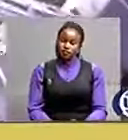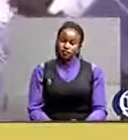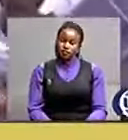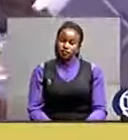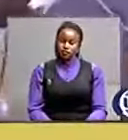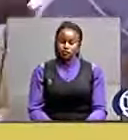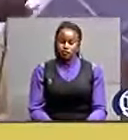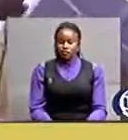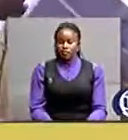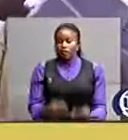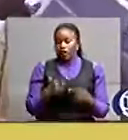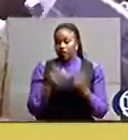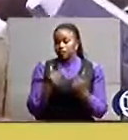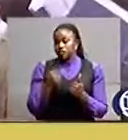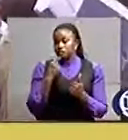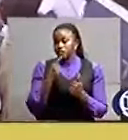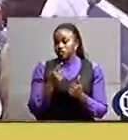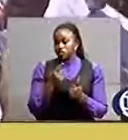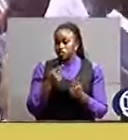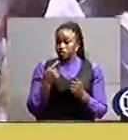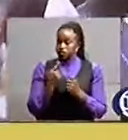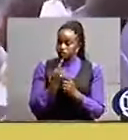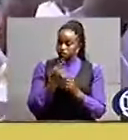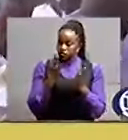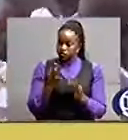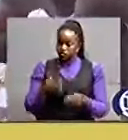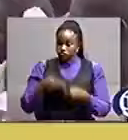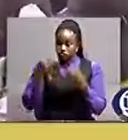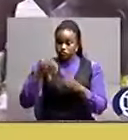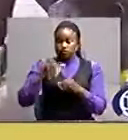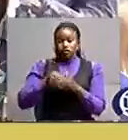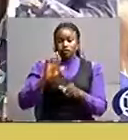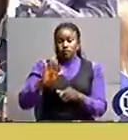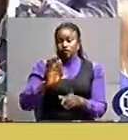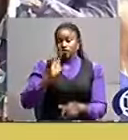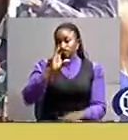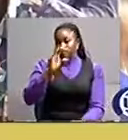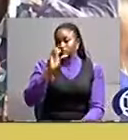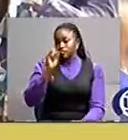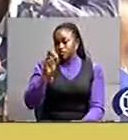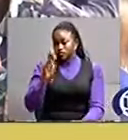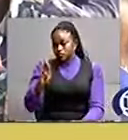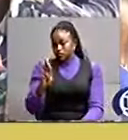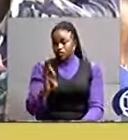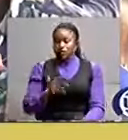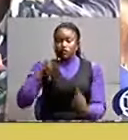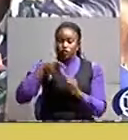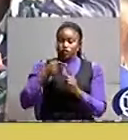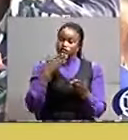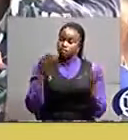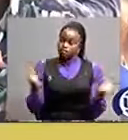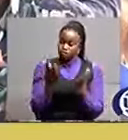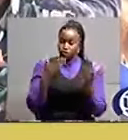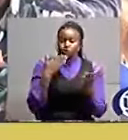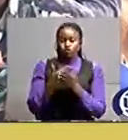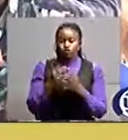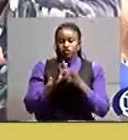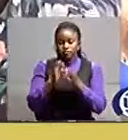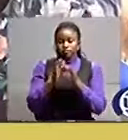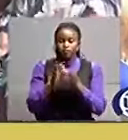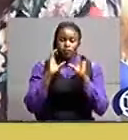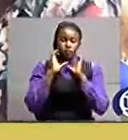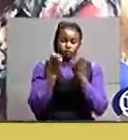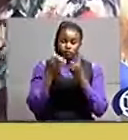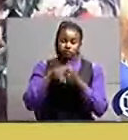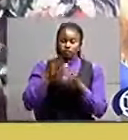hamere said the donation is part of their corporate social responsibility aimed at promoting good relationship with the communities in